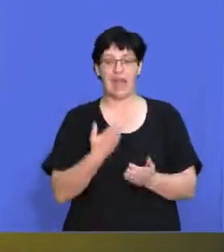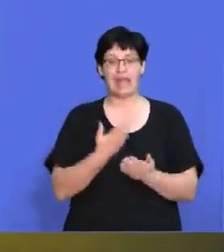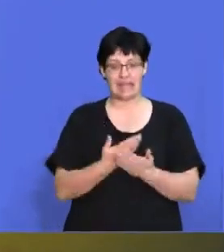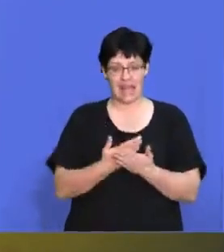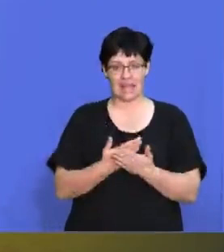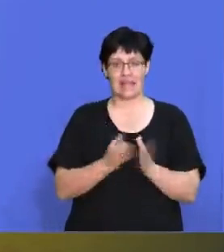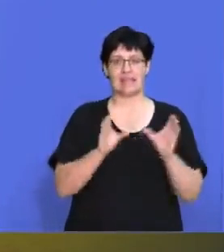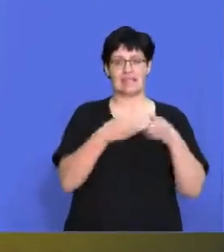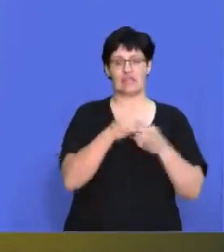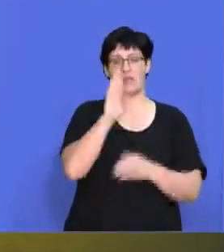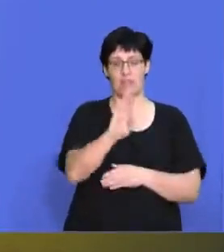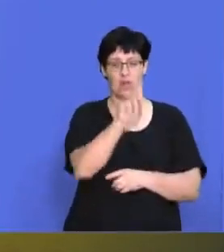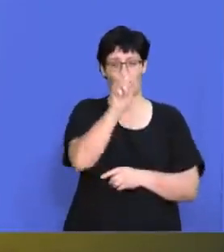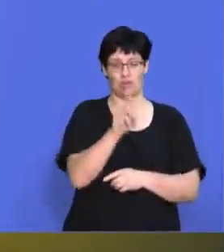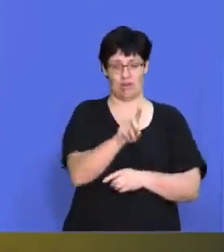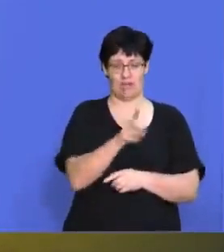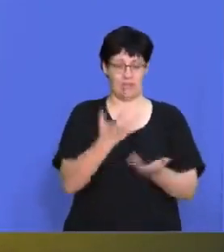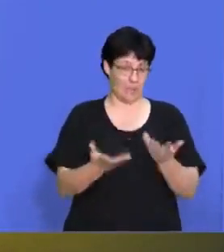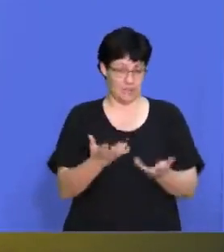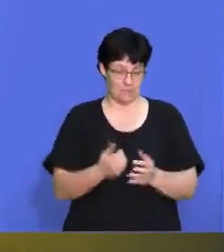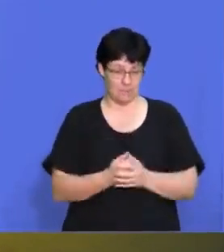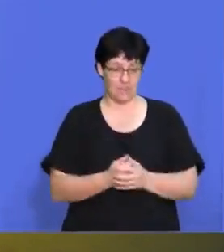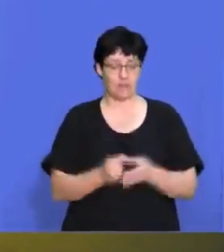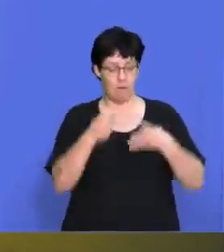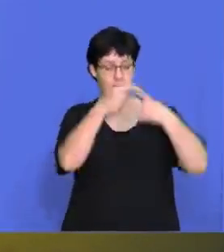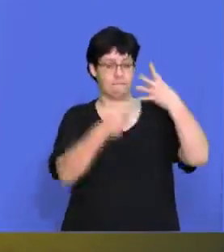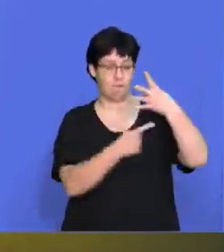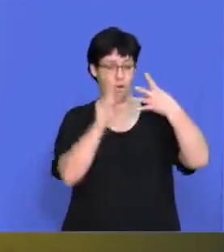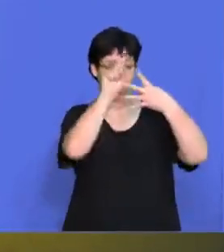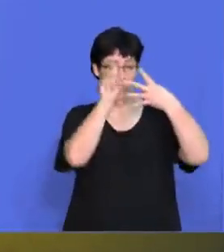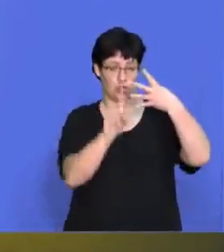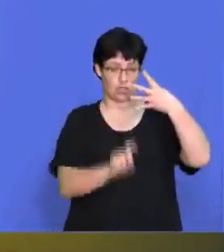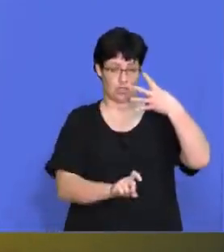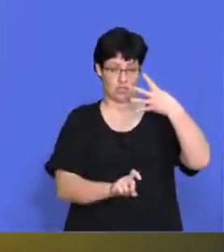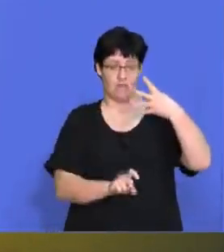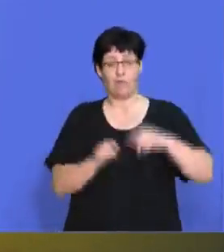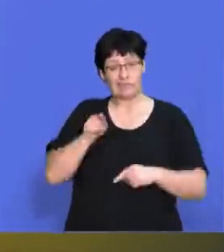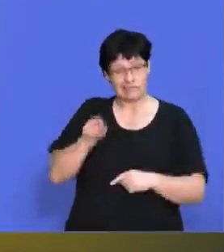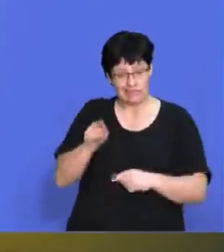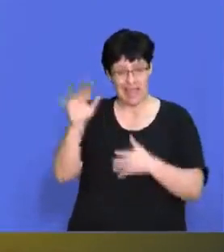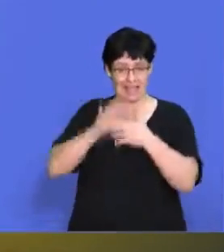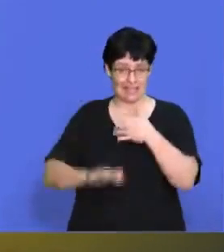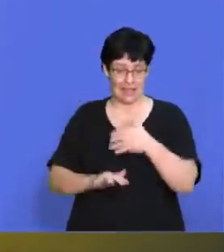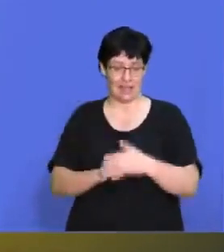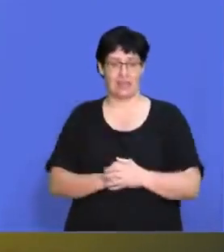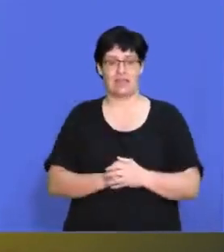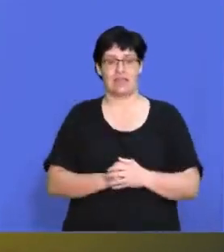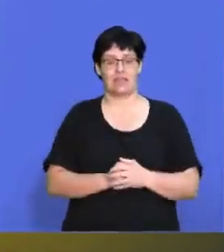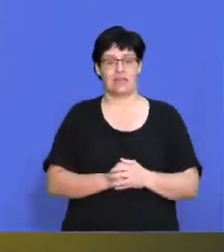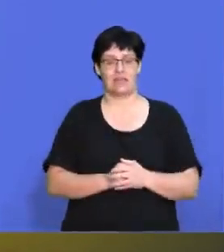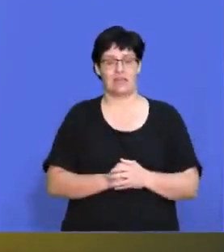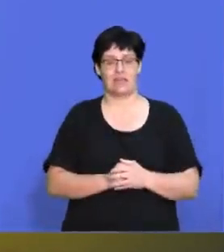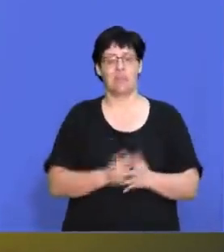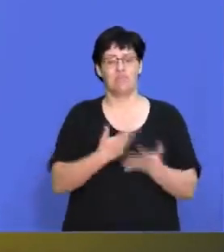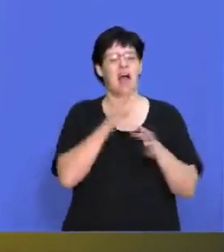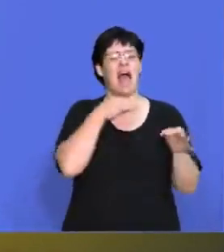a potential section B question. So we're going to go through the four different questions of this particular essay, and